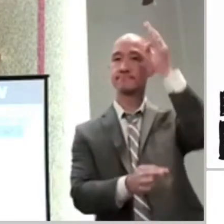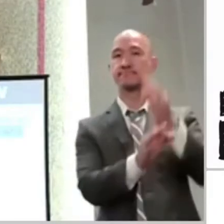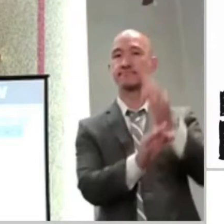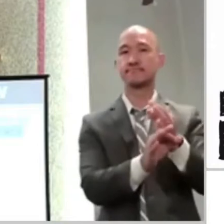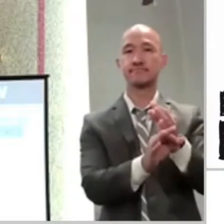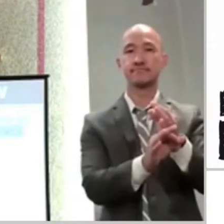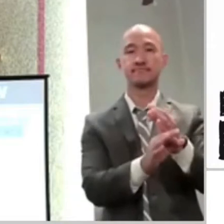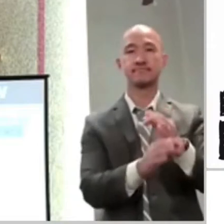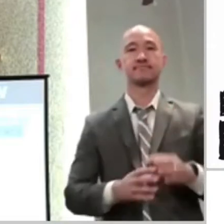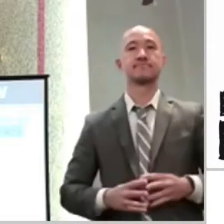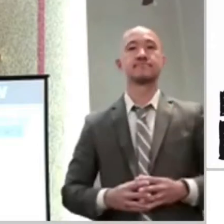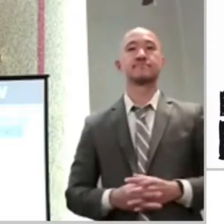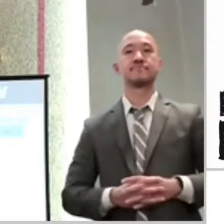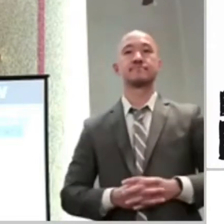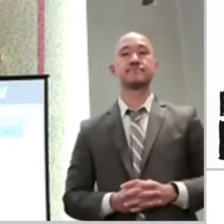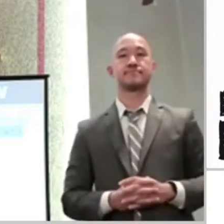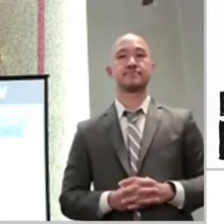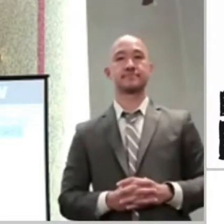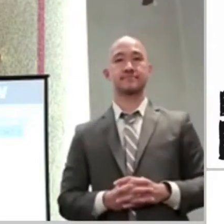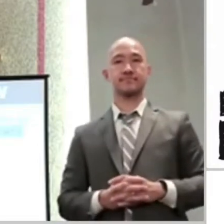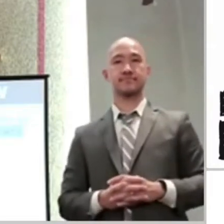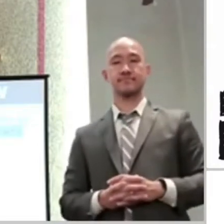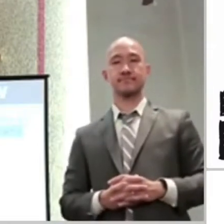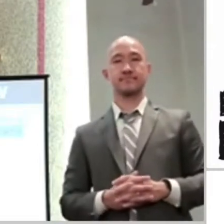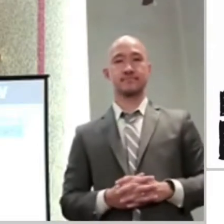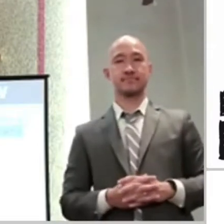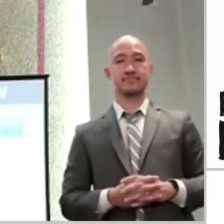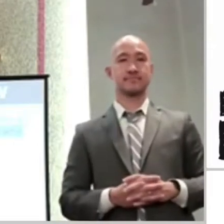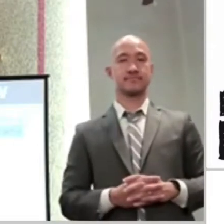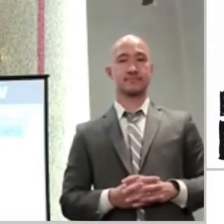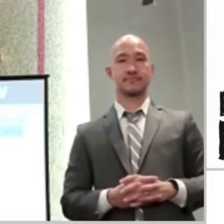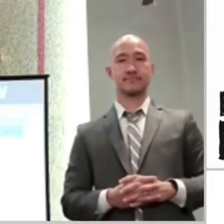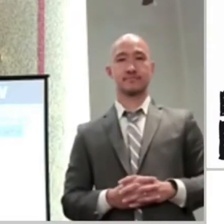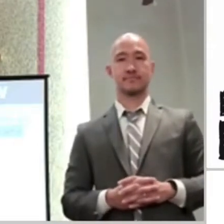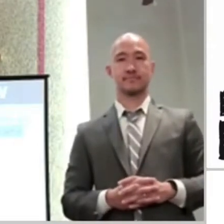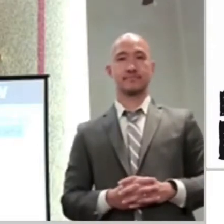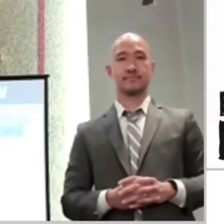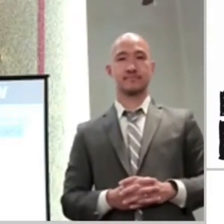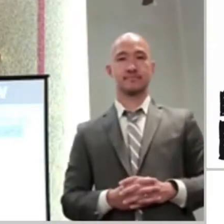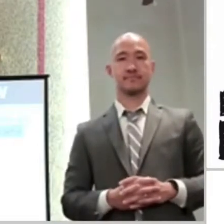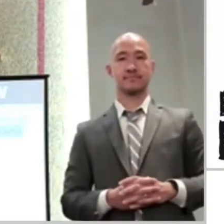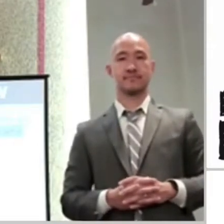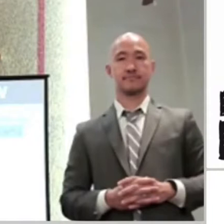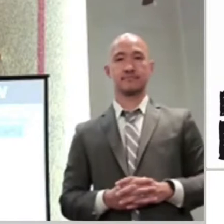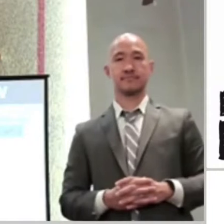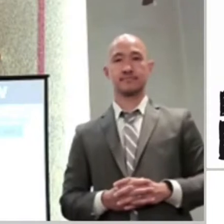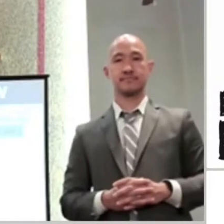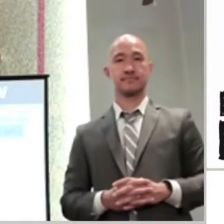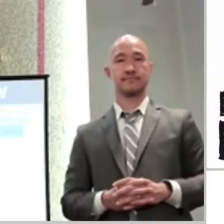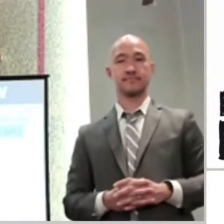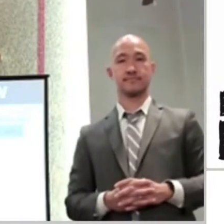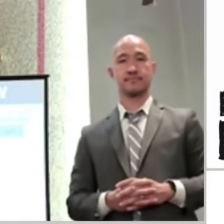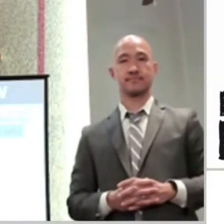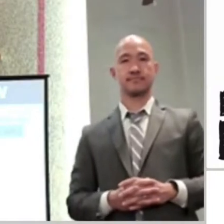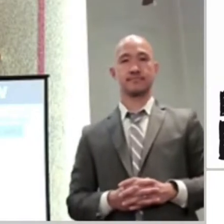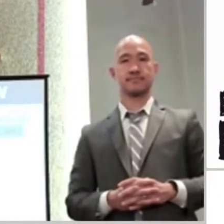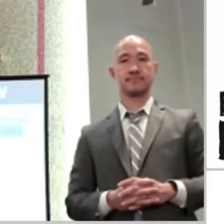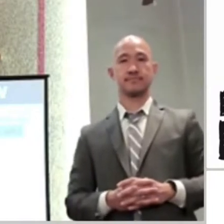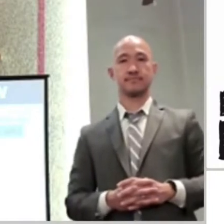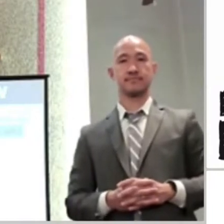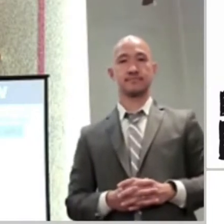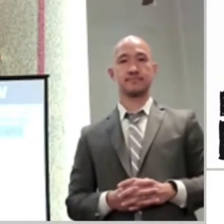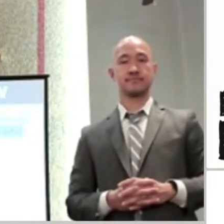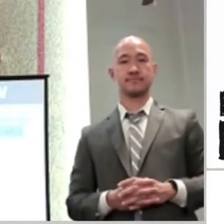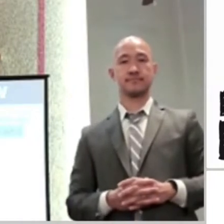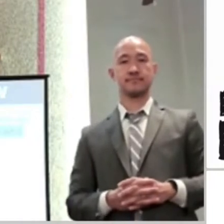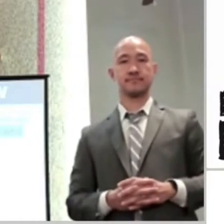Because, yes, we're all going to be tossed to and fro by our own presumptions, by mostly really by our disbelief,